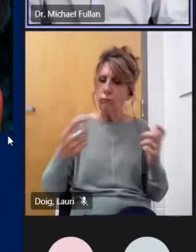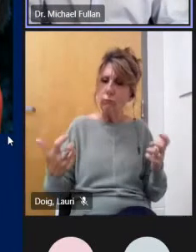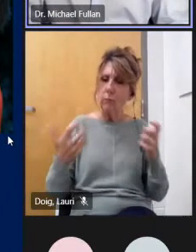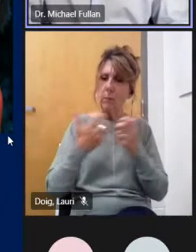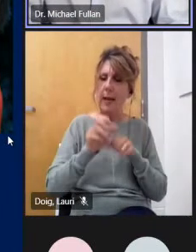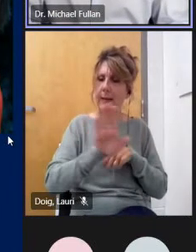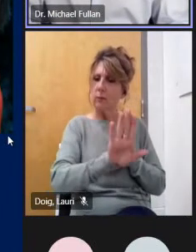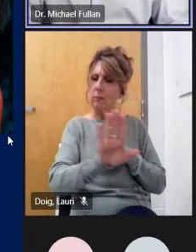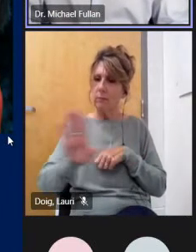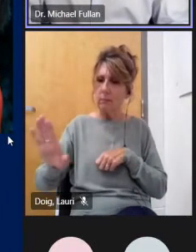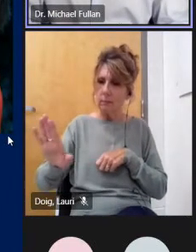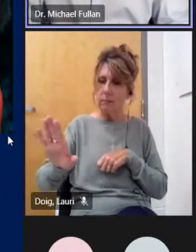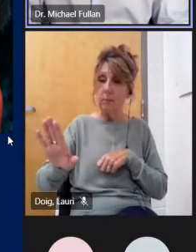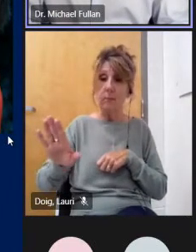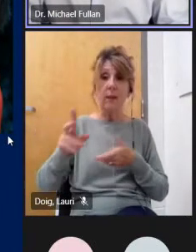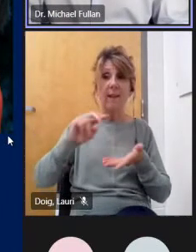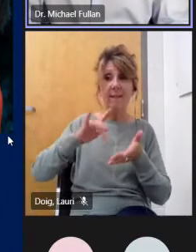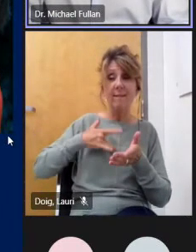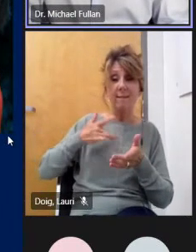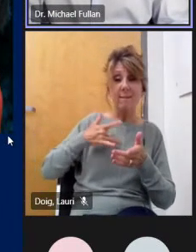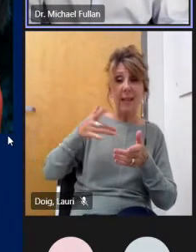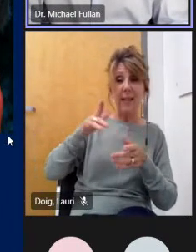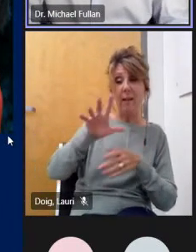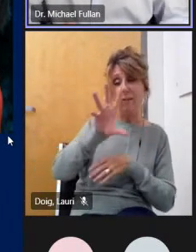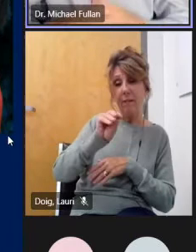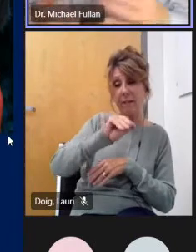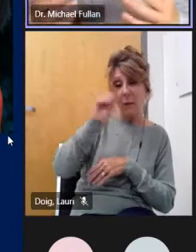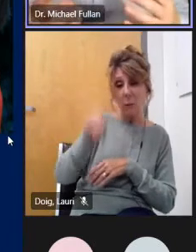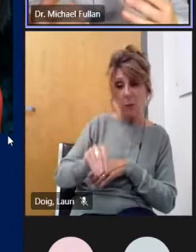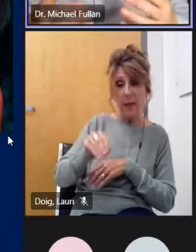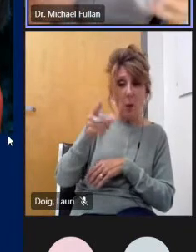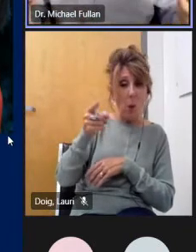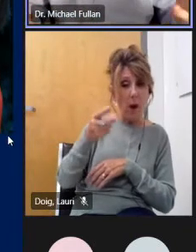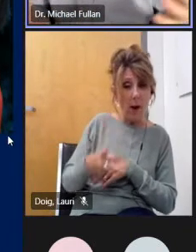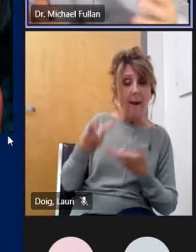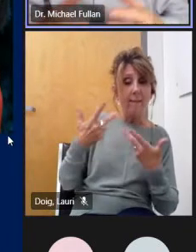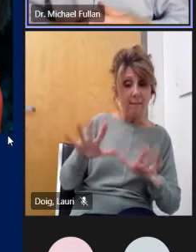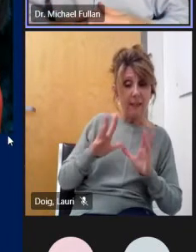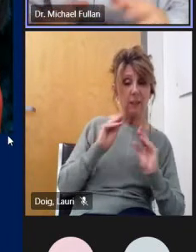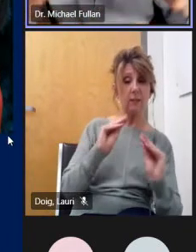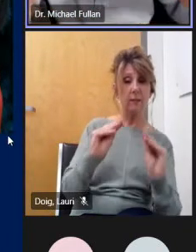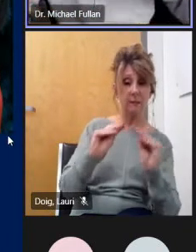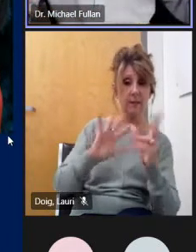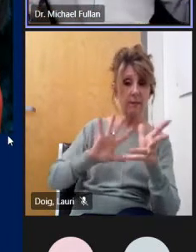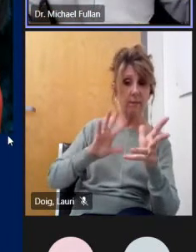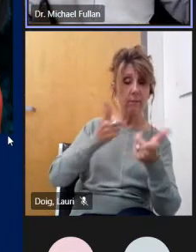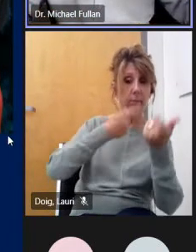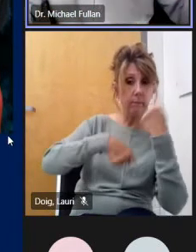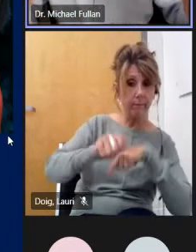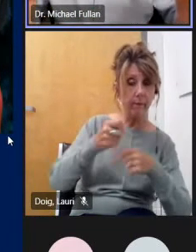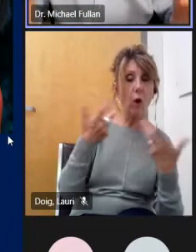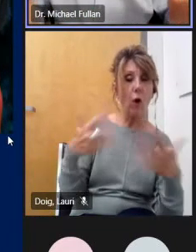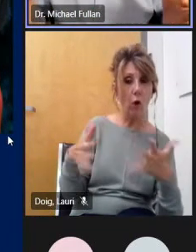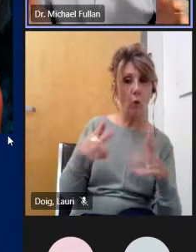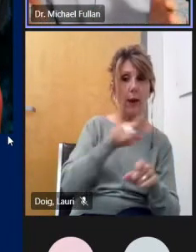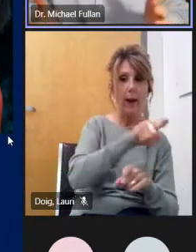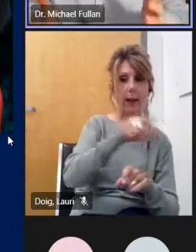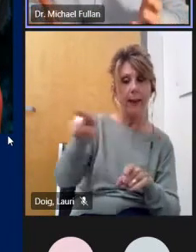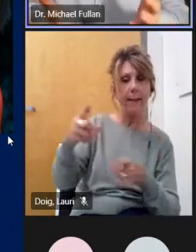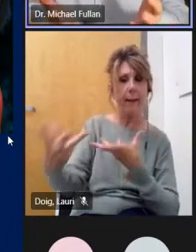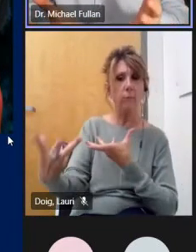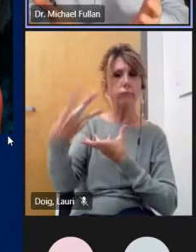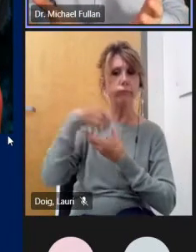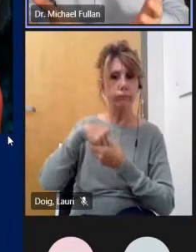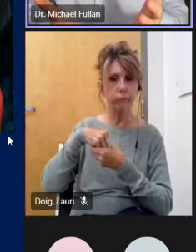almost a half of the schools now out of the um out of the number of schools at the 250 schools but it's really everybody and